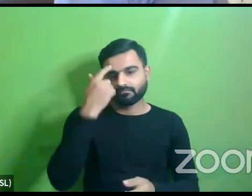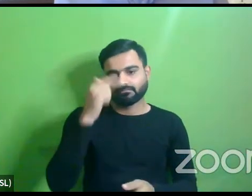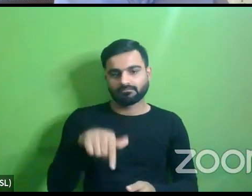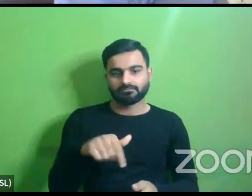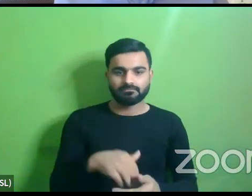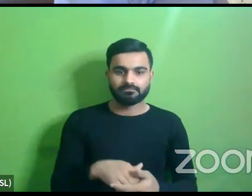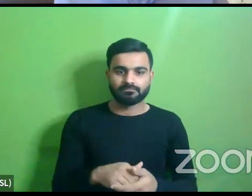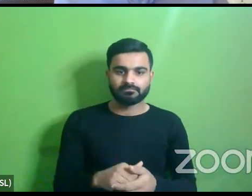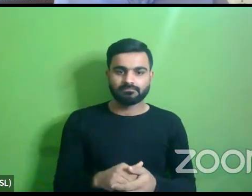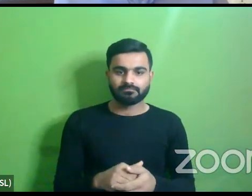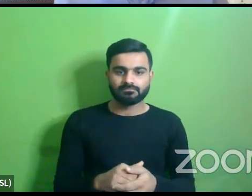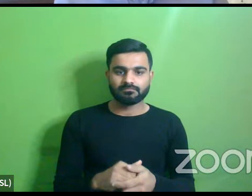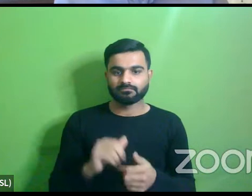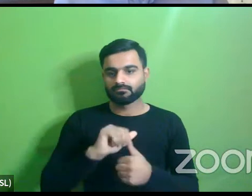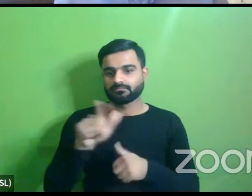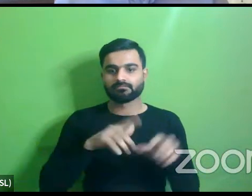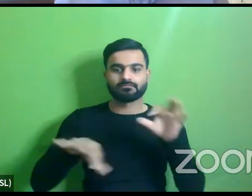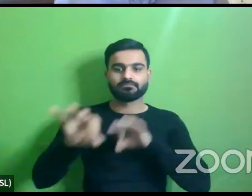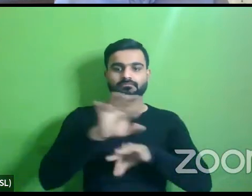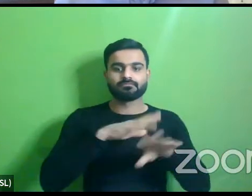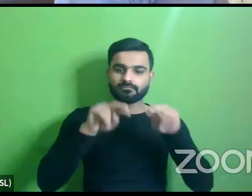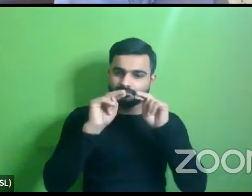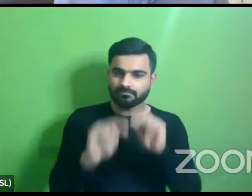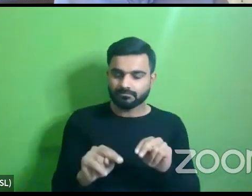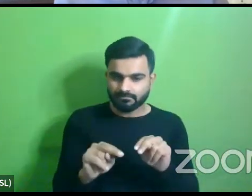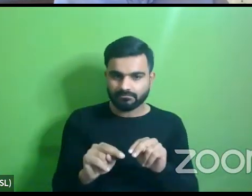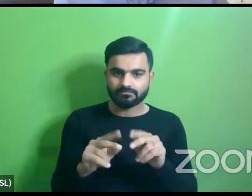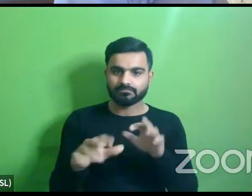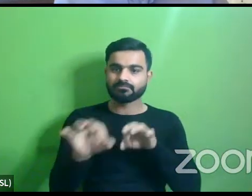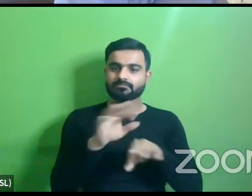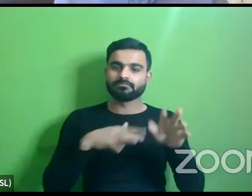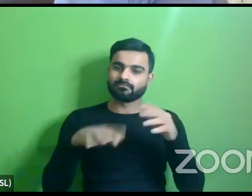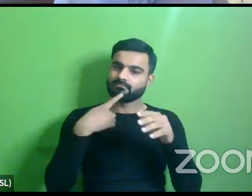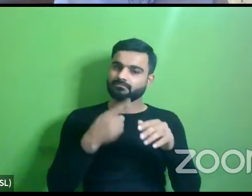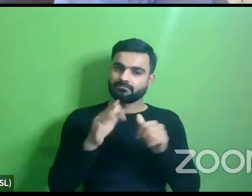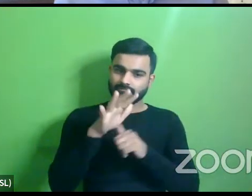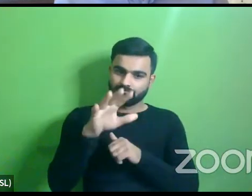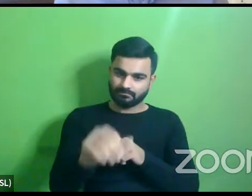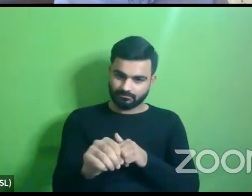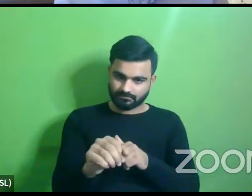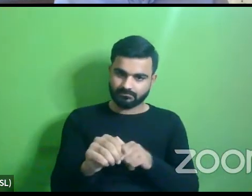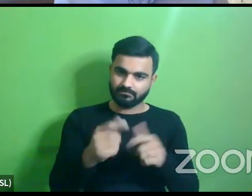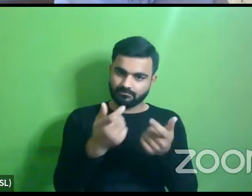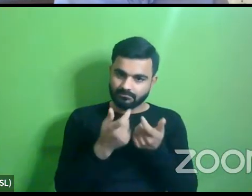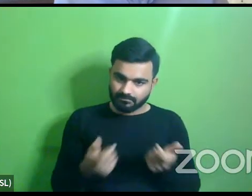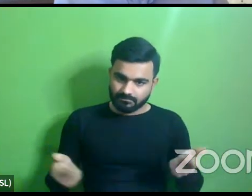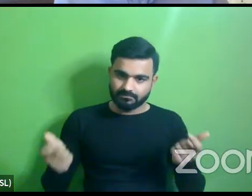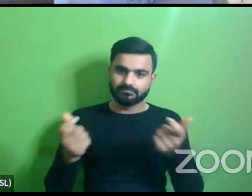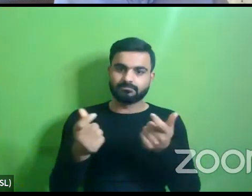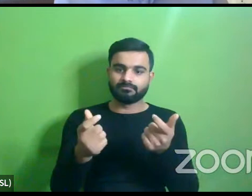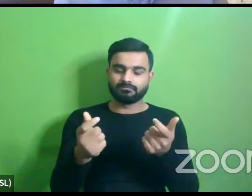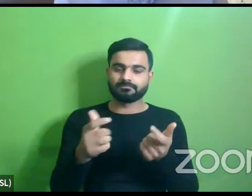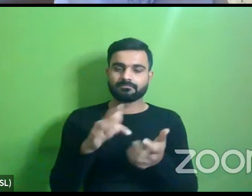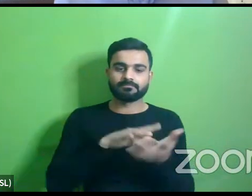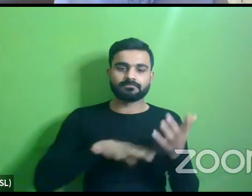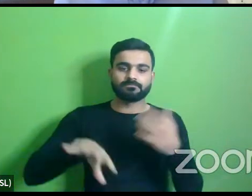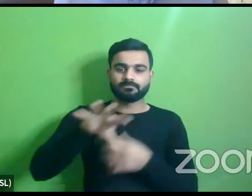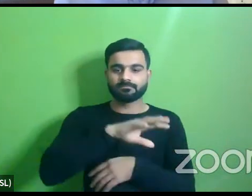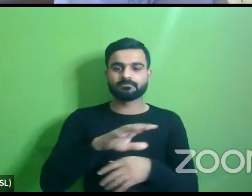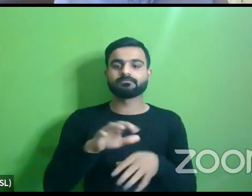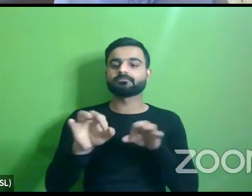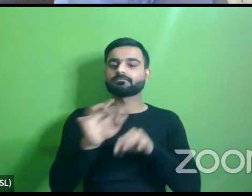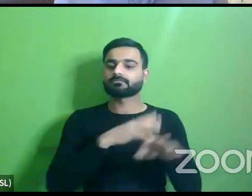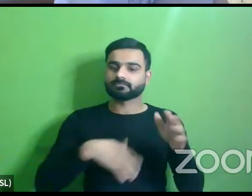what every city needs or every town needs is an access steering committee so maybe at a state level or a city level